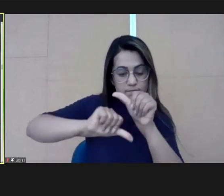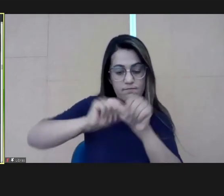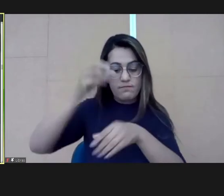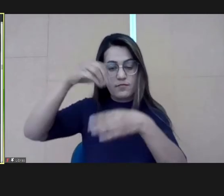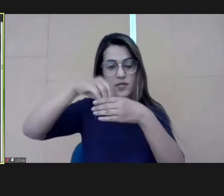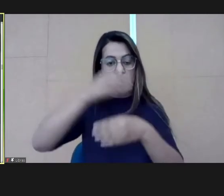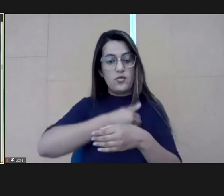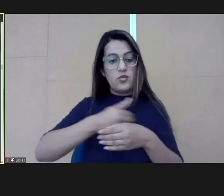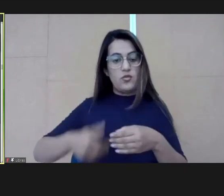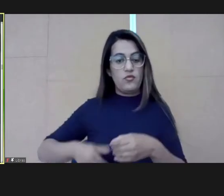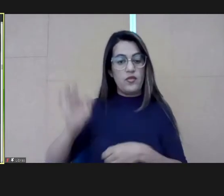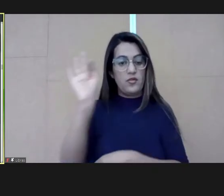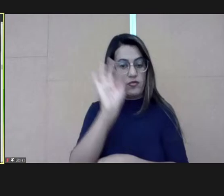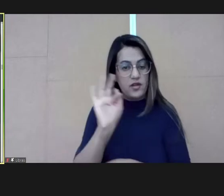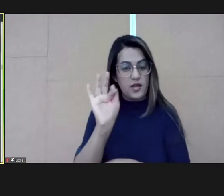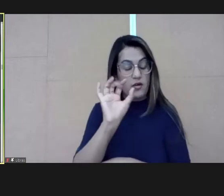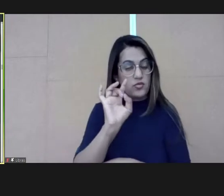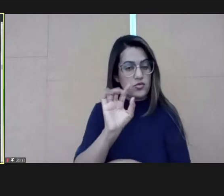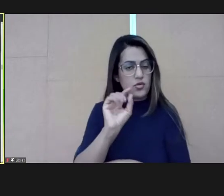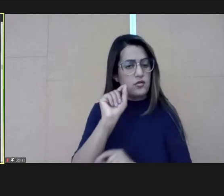transformation process in the government.